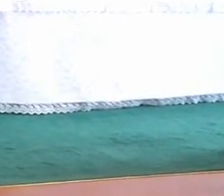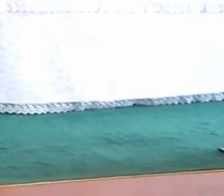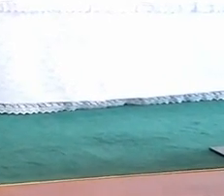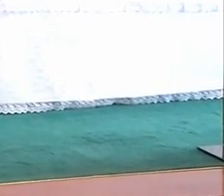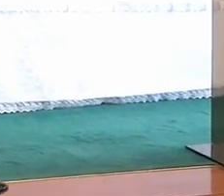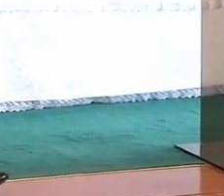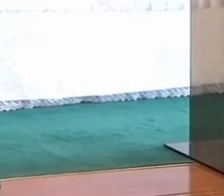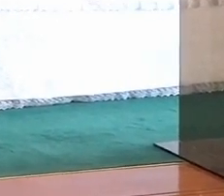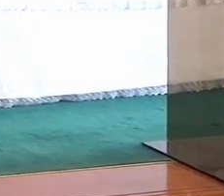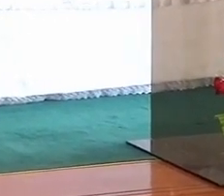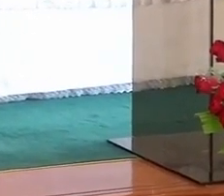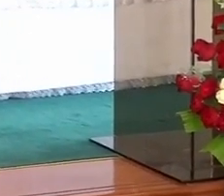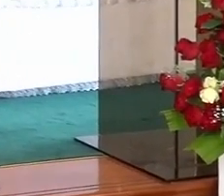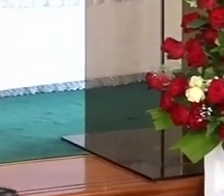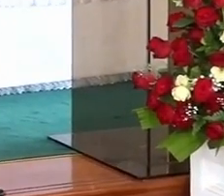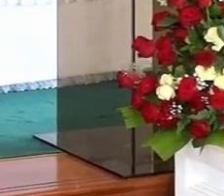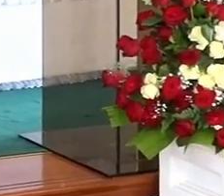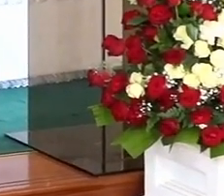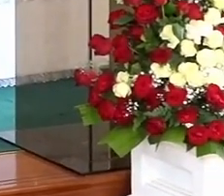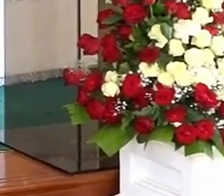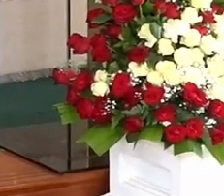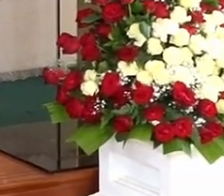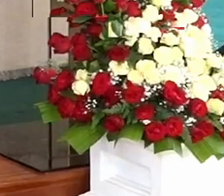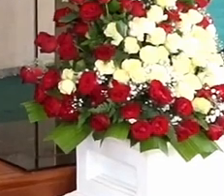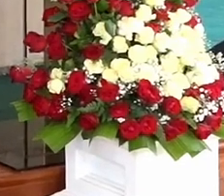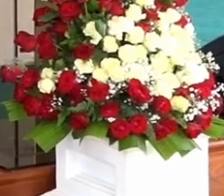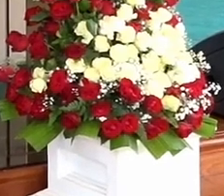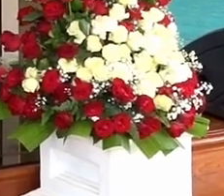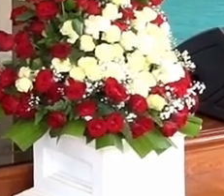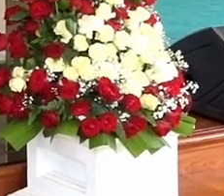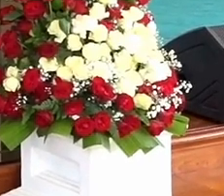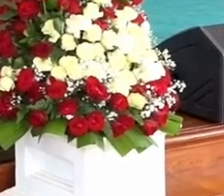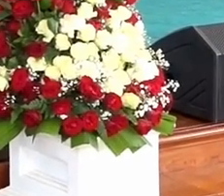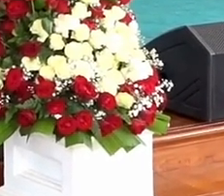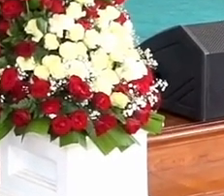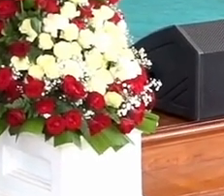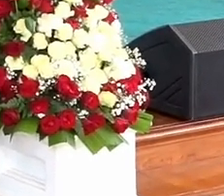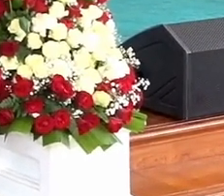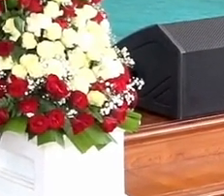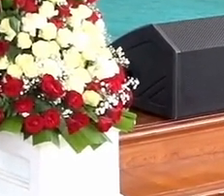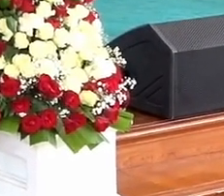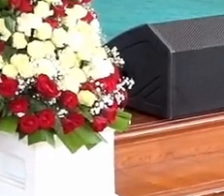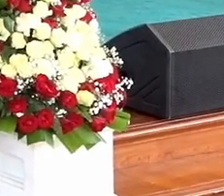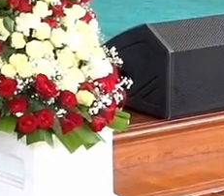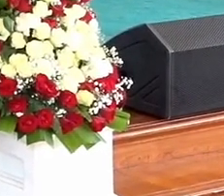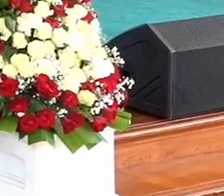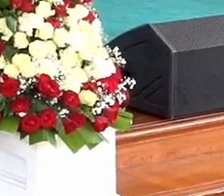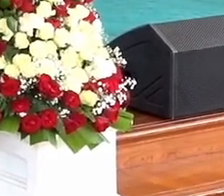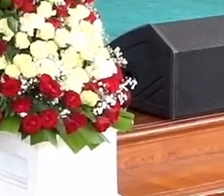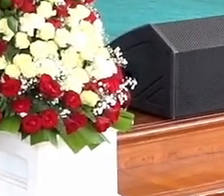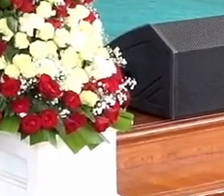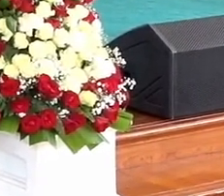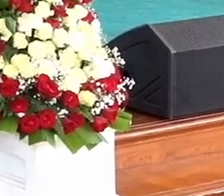the disciples were clean by Jesus, and they were left clean, Judas was left unclean.